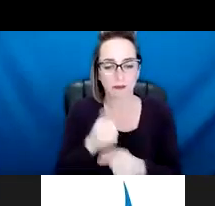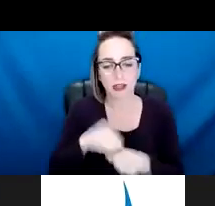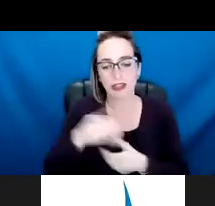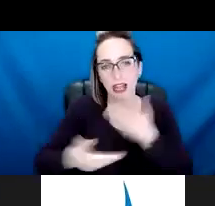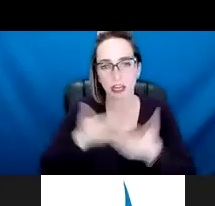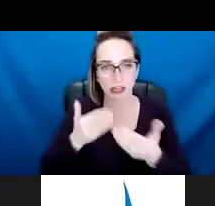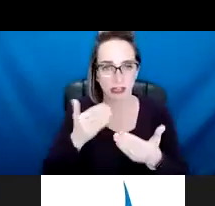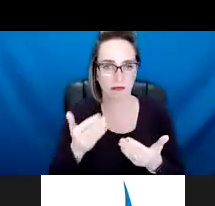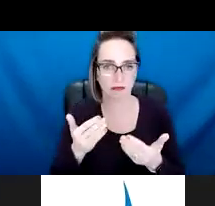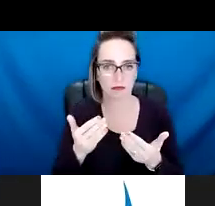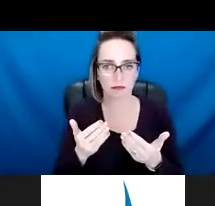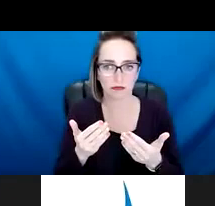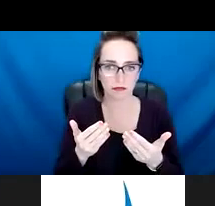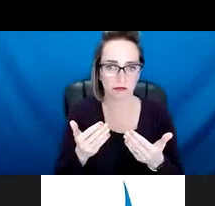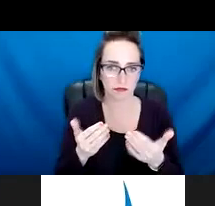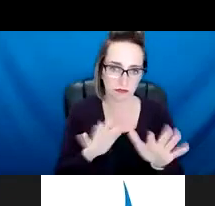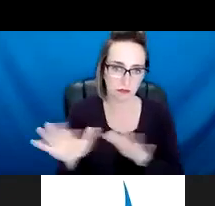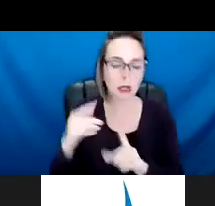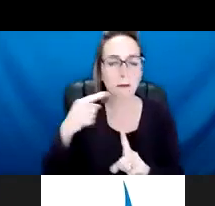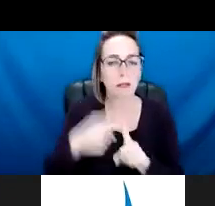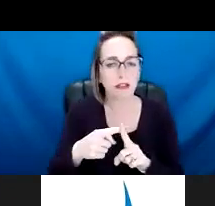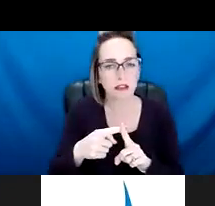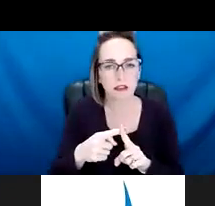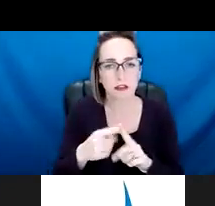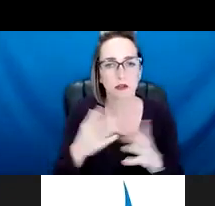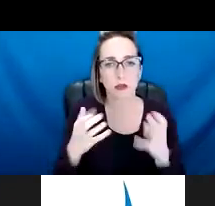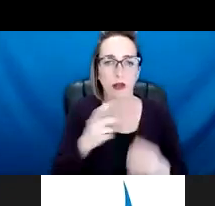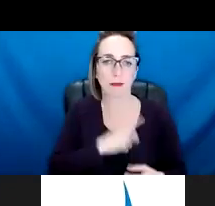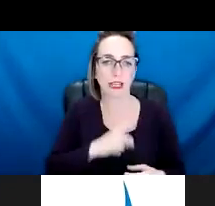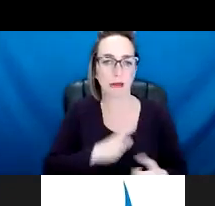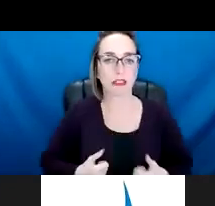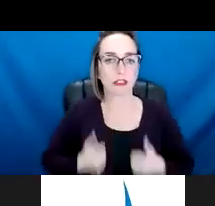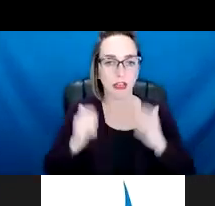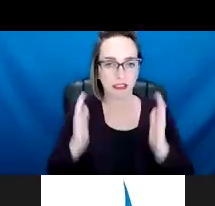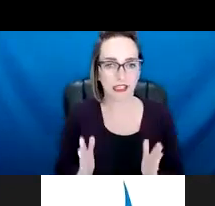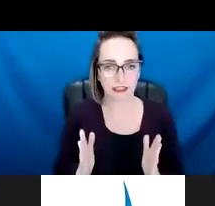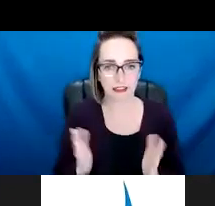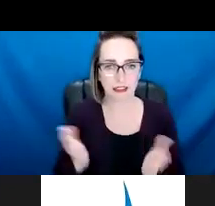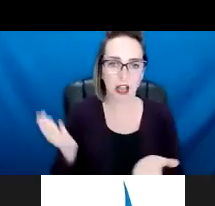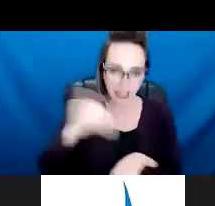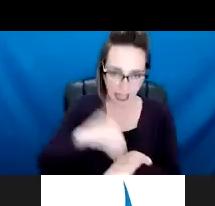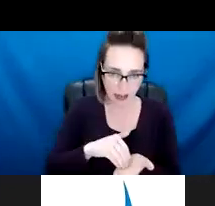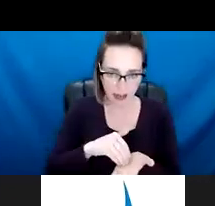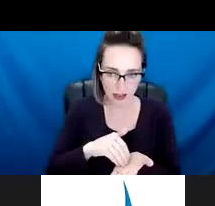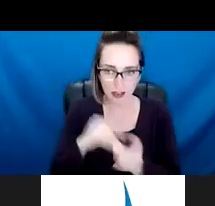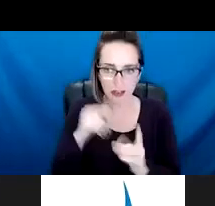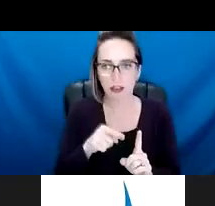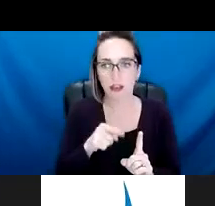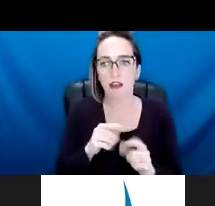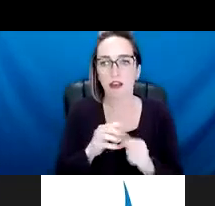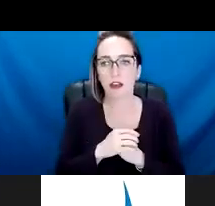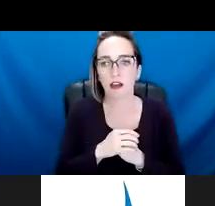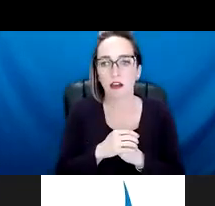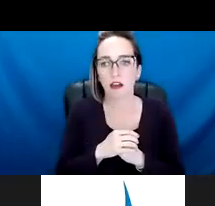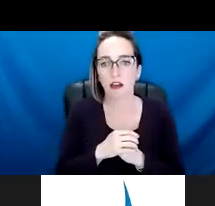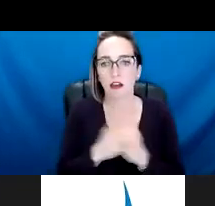Another part of this is we've focused on trying to get Minneapolis residents again. We try to get people who maybe